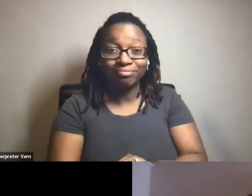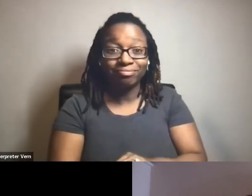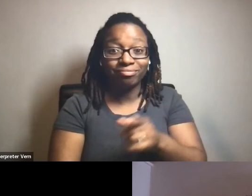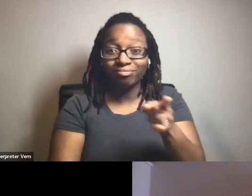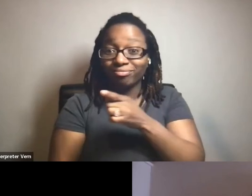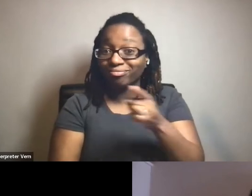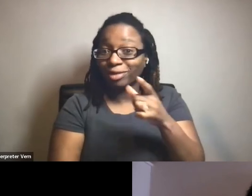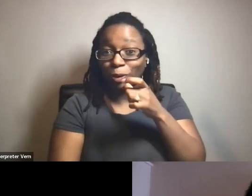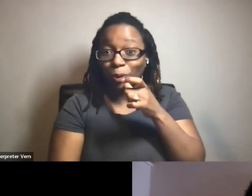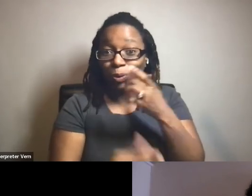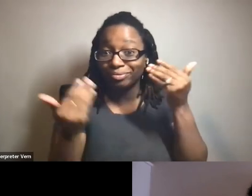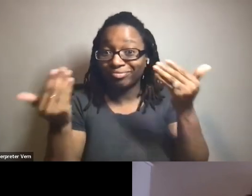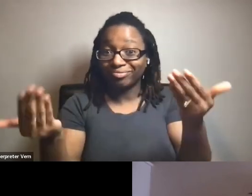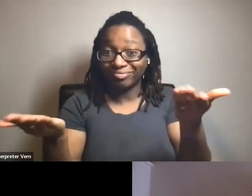ahead.